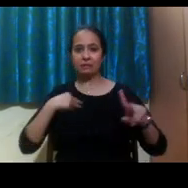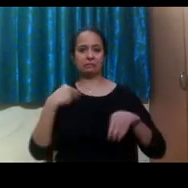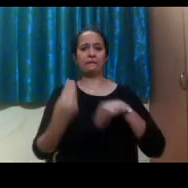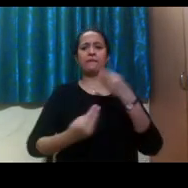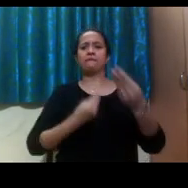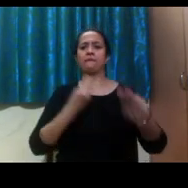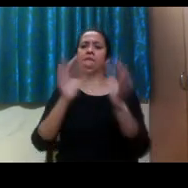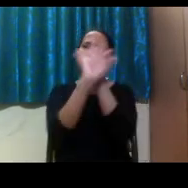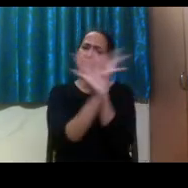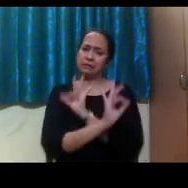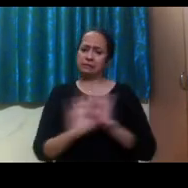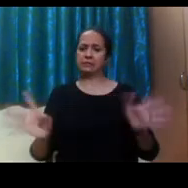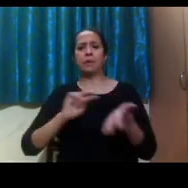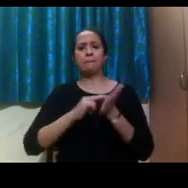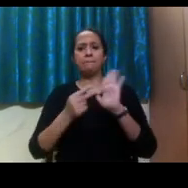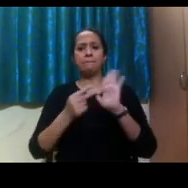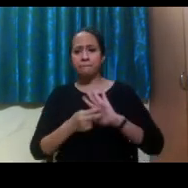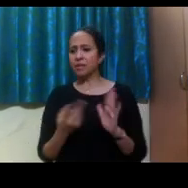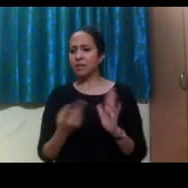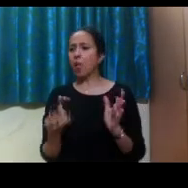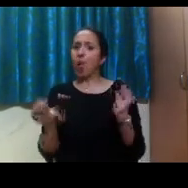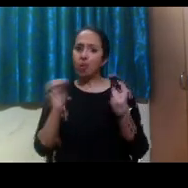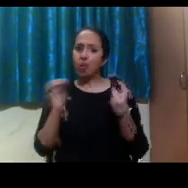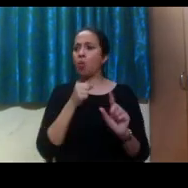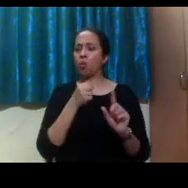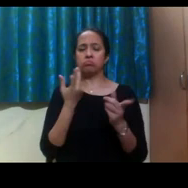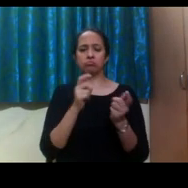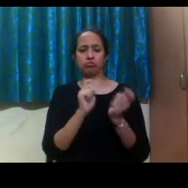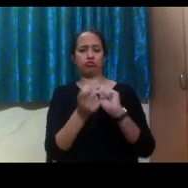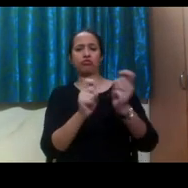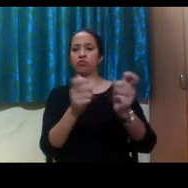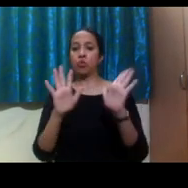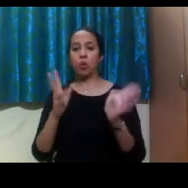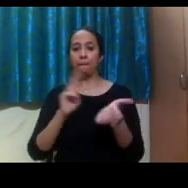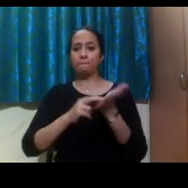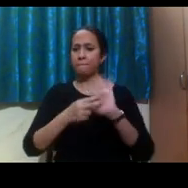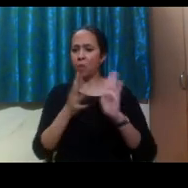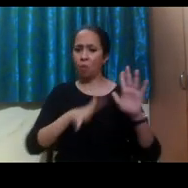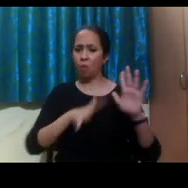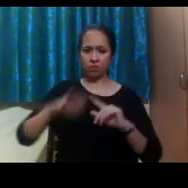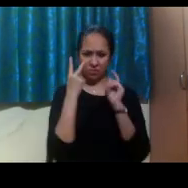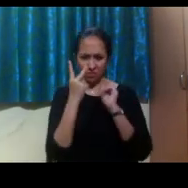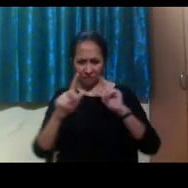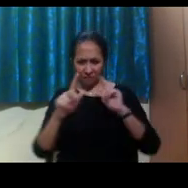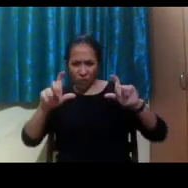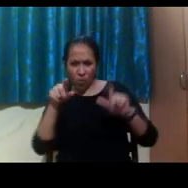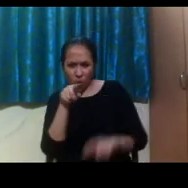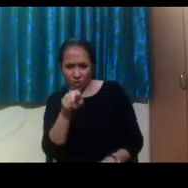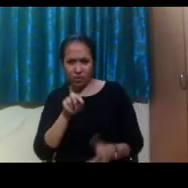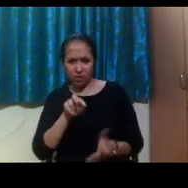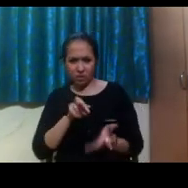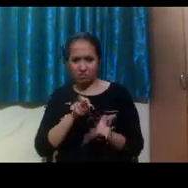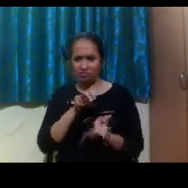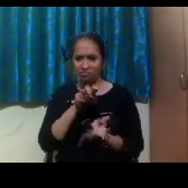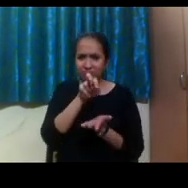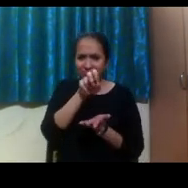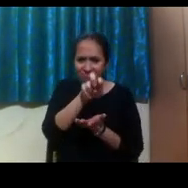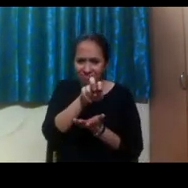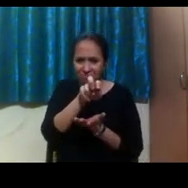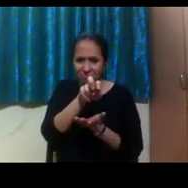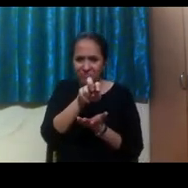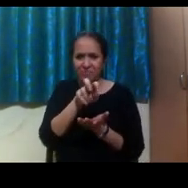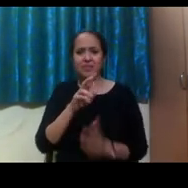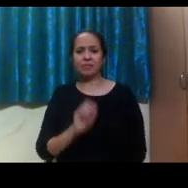without the need for adaptation or specialized design. And so on the screen, there's an image here of a staircase that's going up to a building,